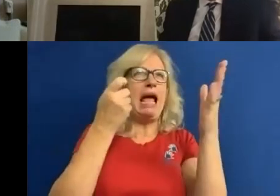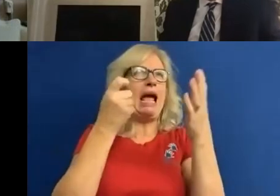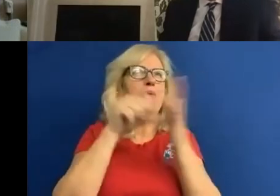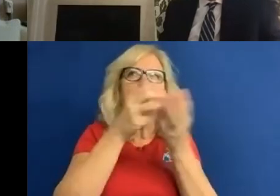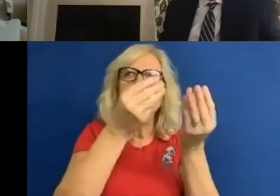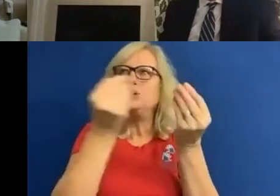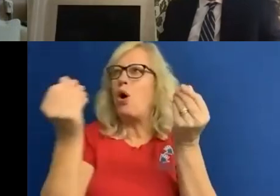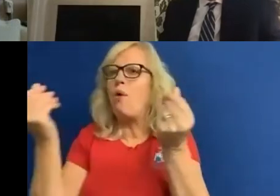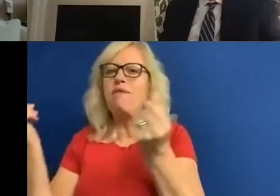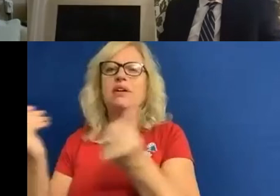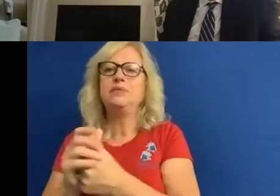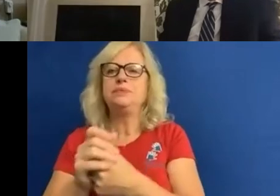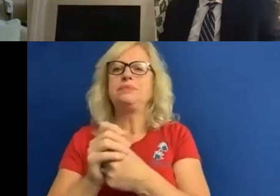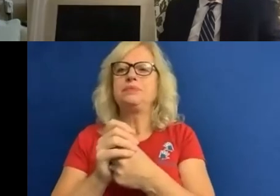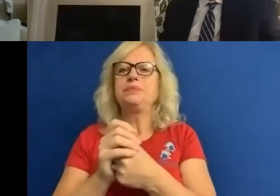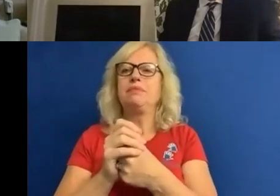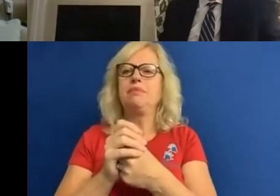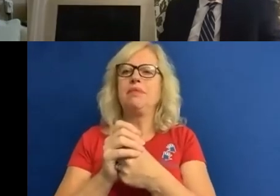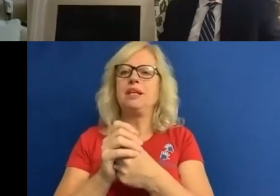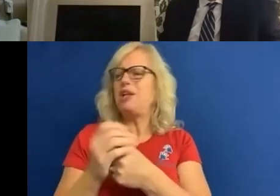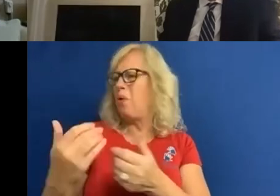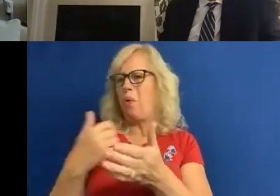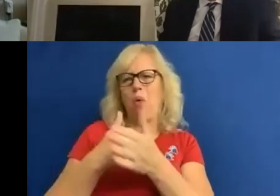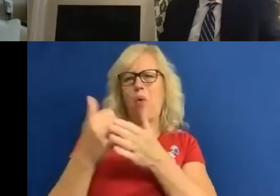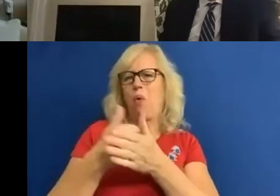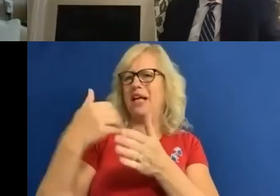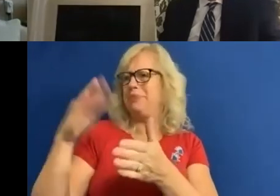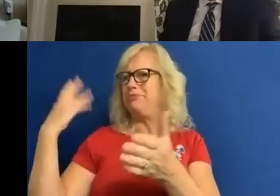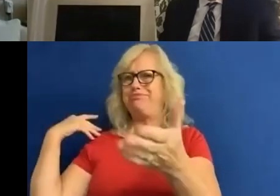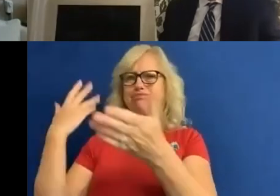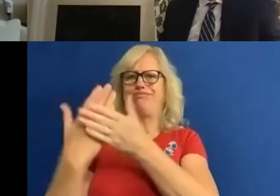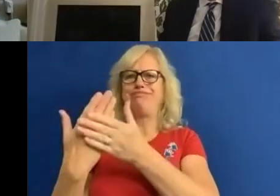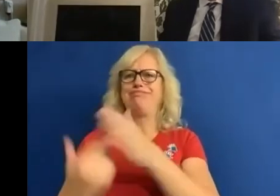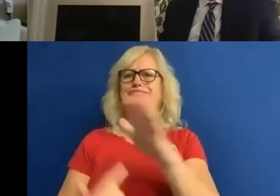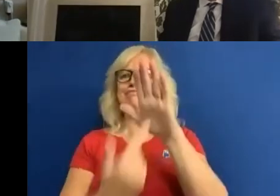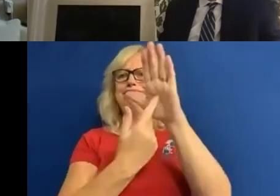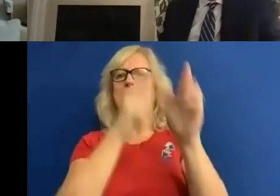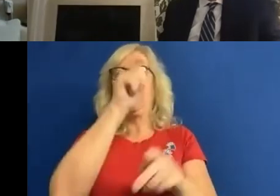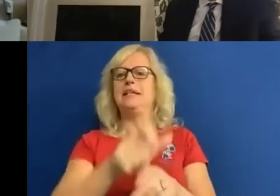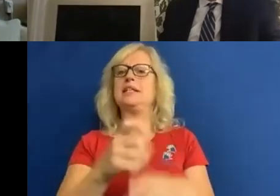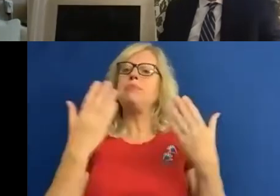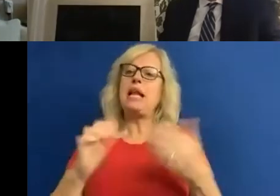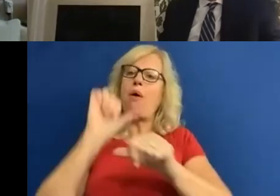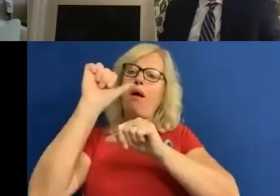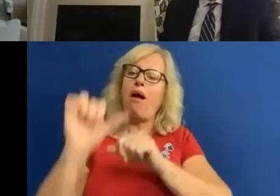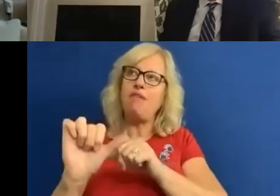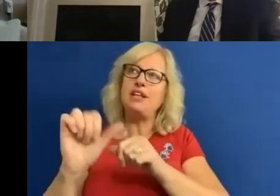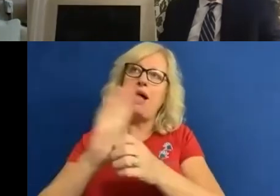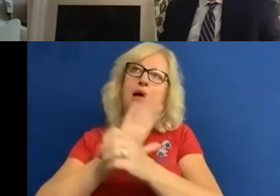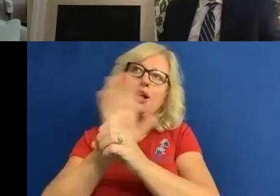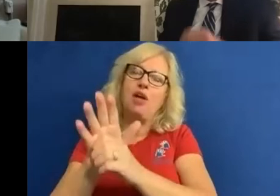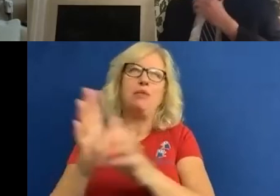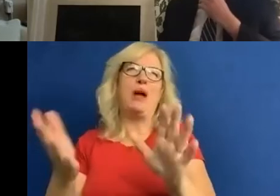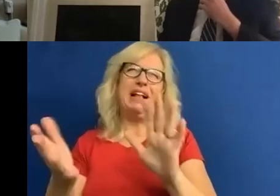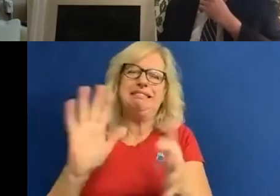So we always were premium candidates, I would say now post pandemic, I know we're not quite post pandemic yet, but hopefully we will